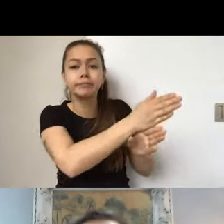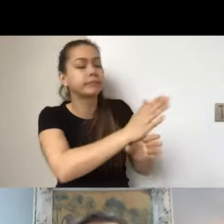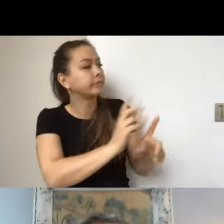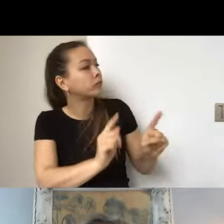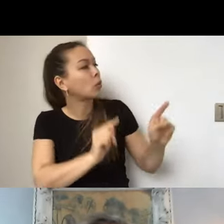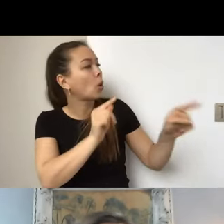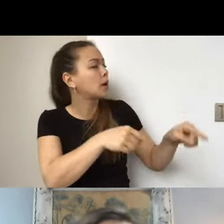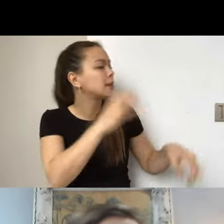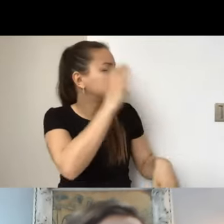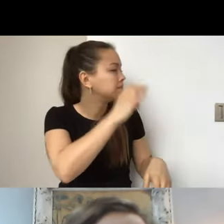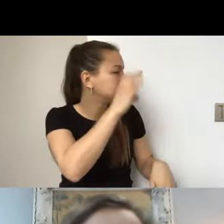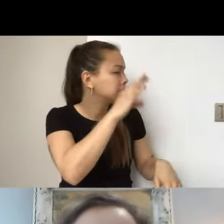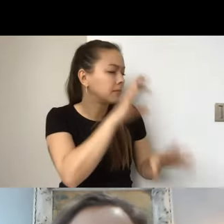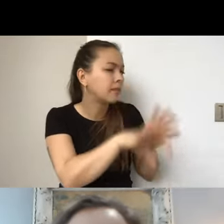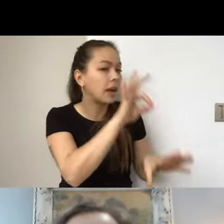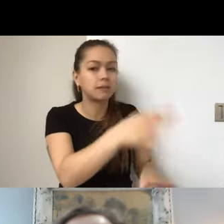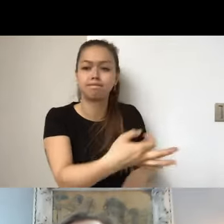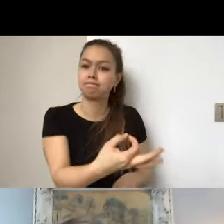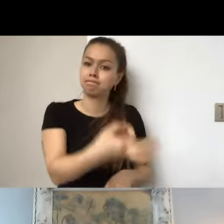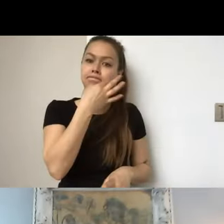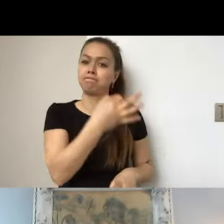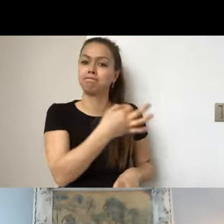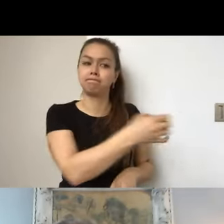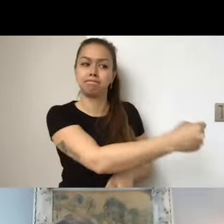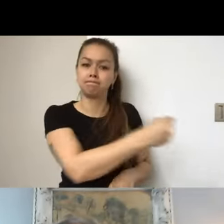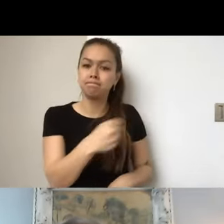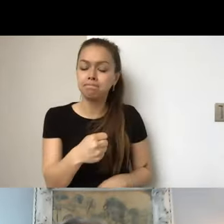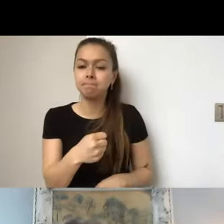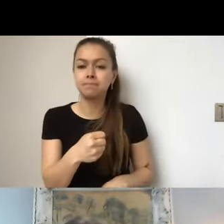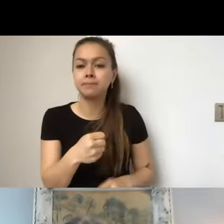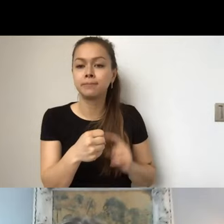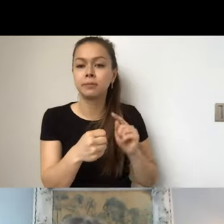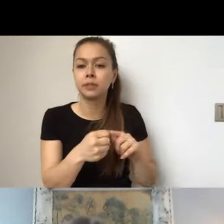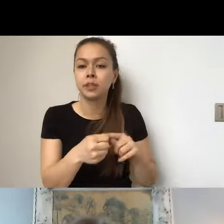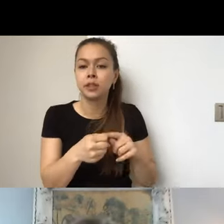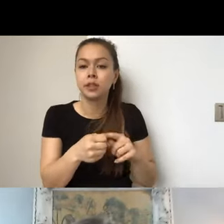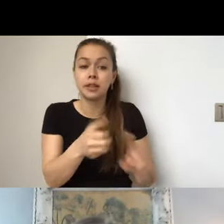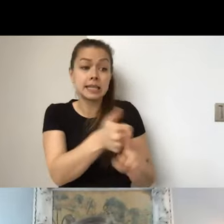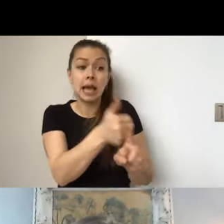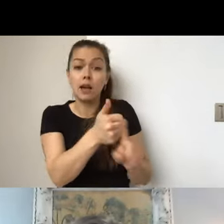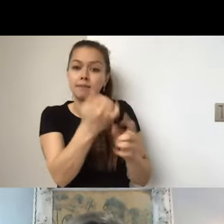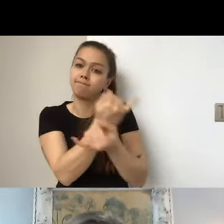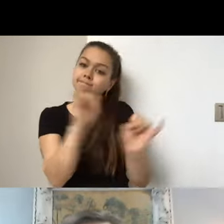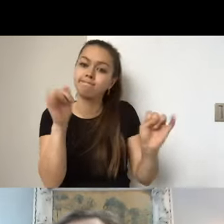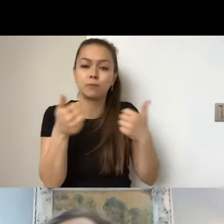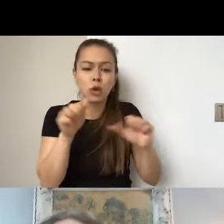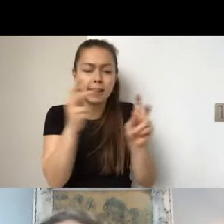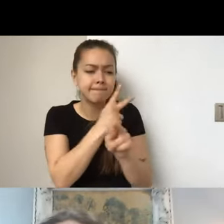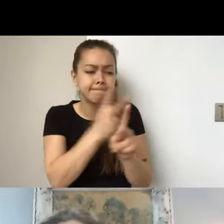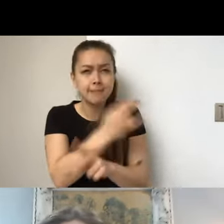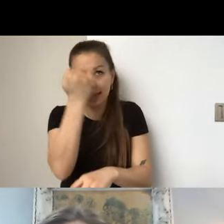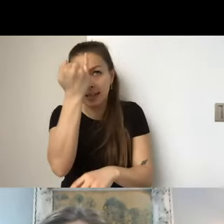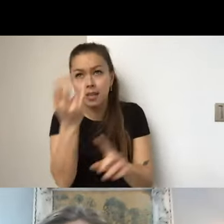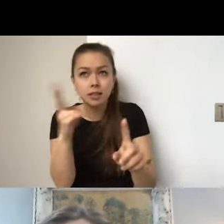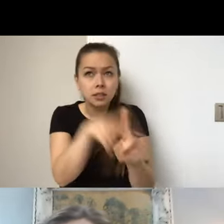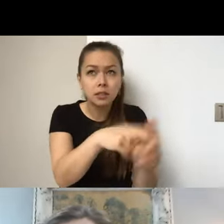You might take this on and try to implement sort of some of the ideas on your own. Um, and, and at